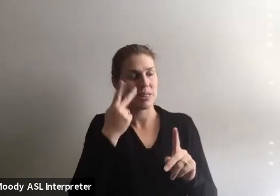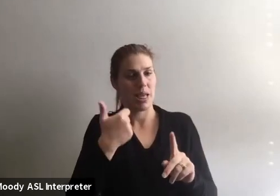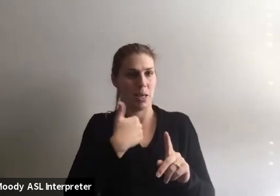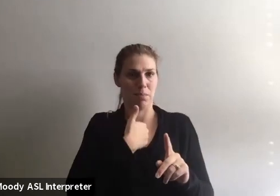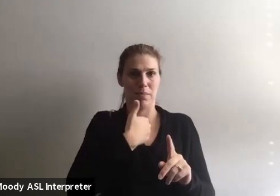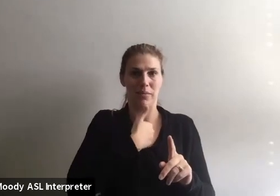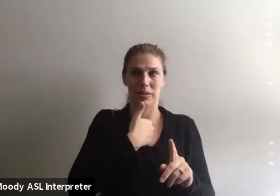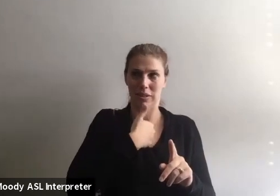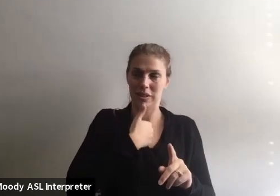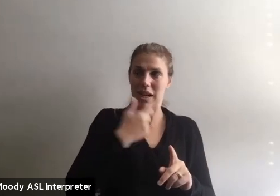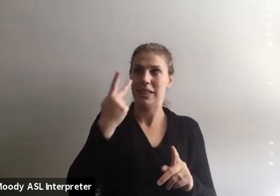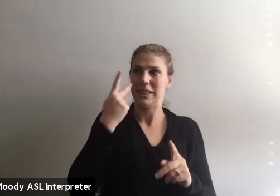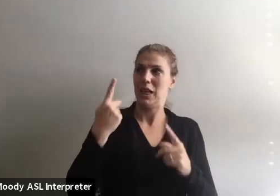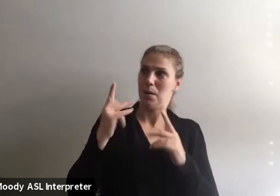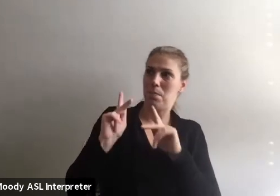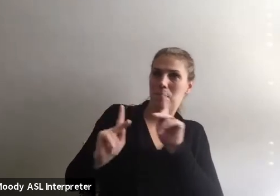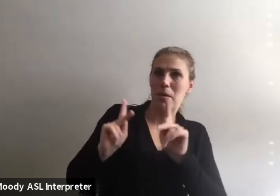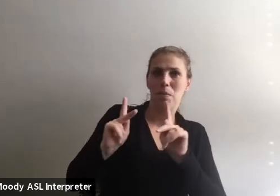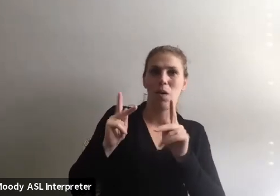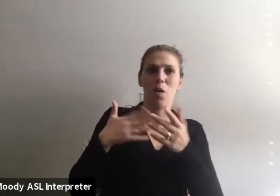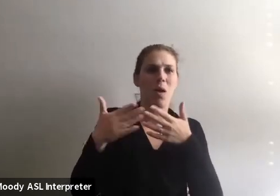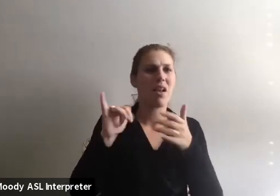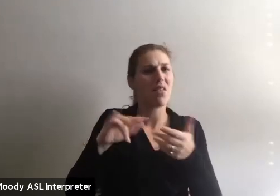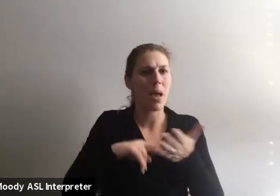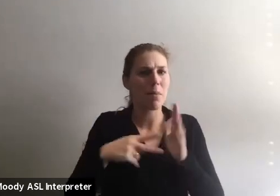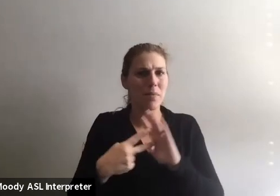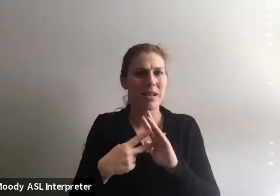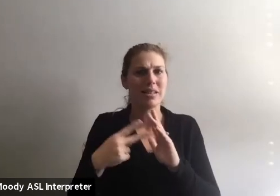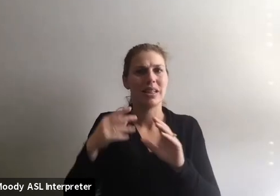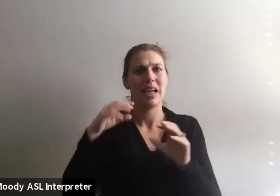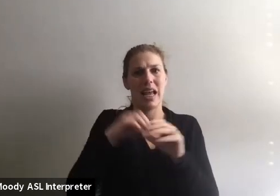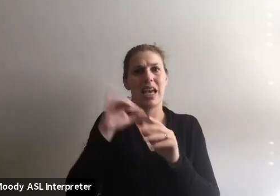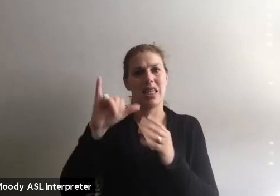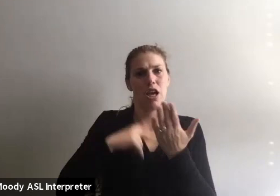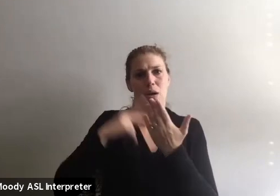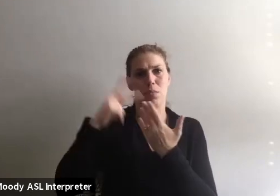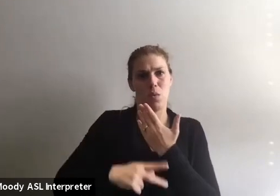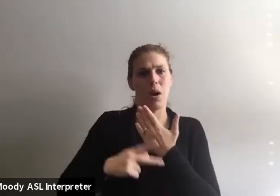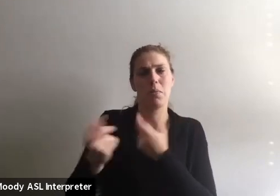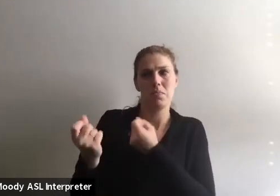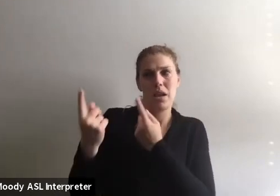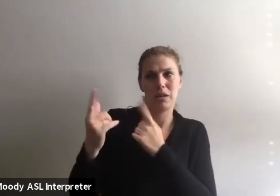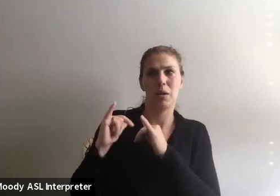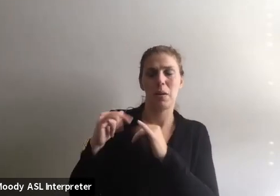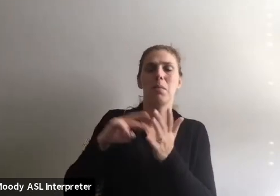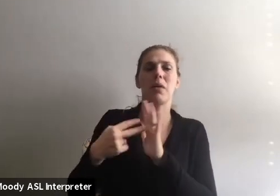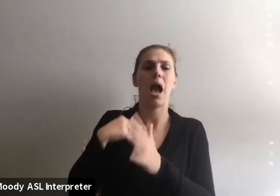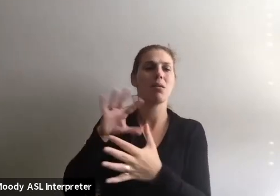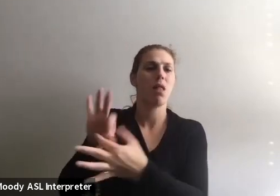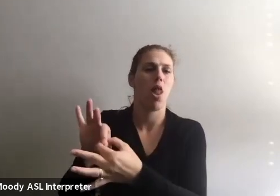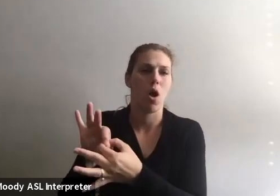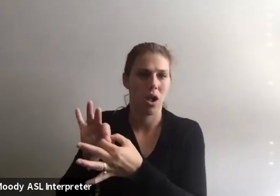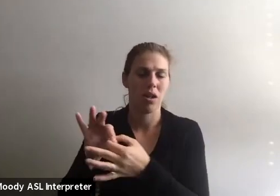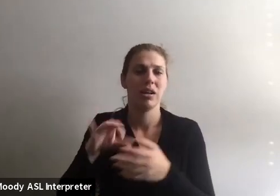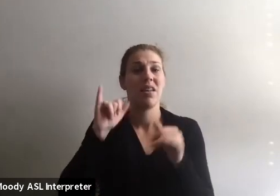they see their people, you know, whatever that means, um, in a program, then they know they belong in it. Um, that's important